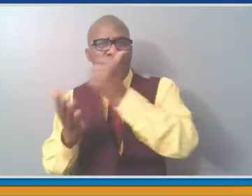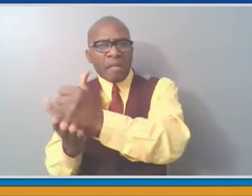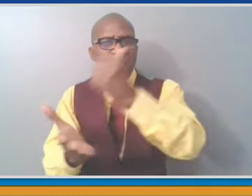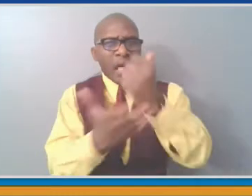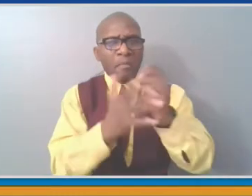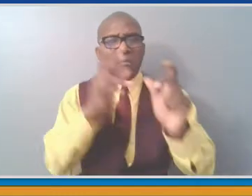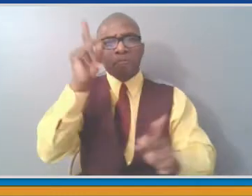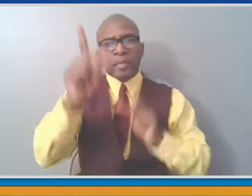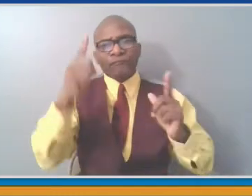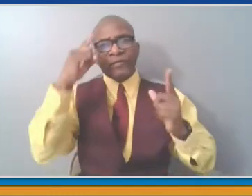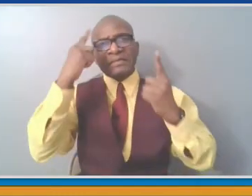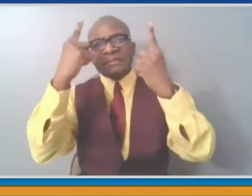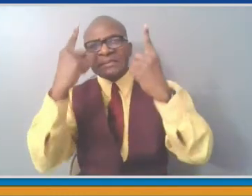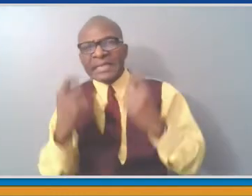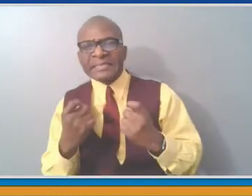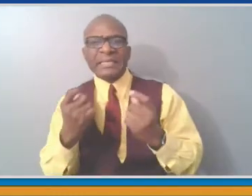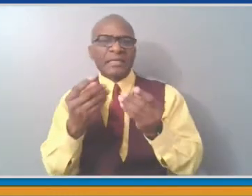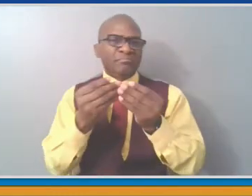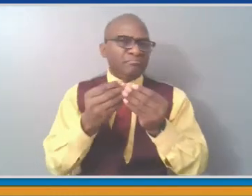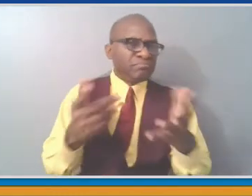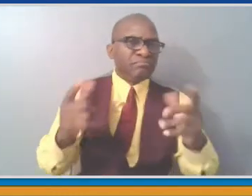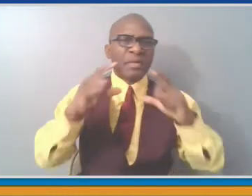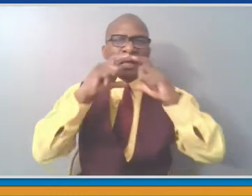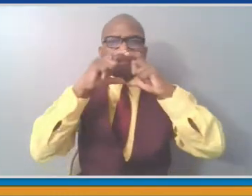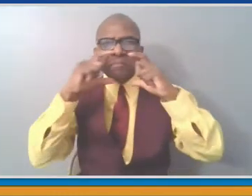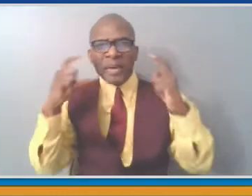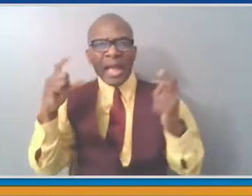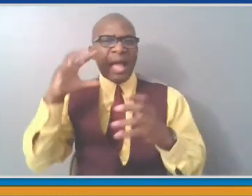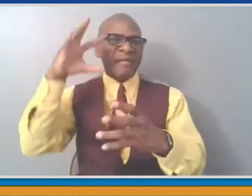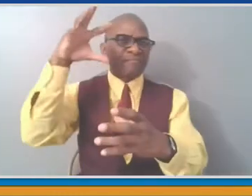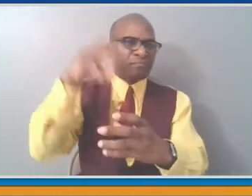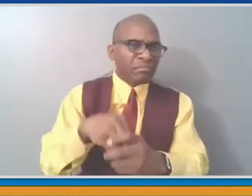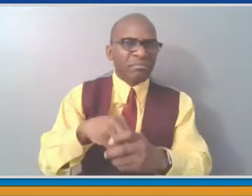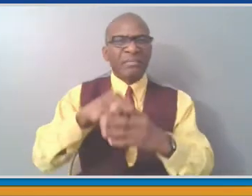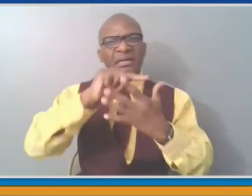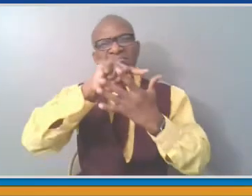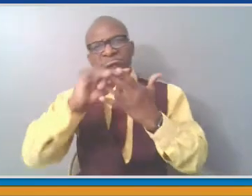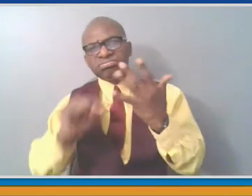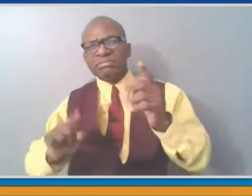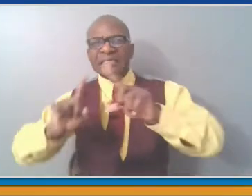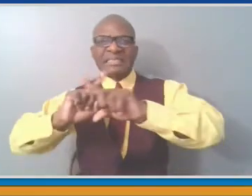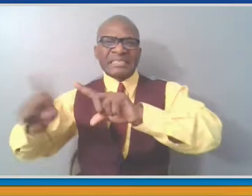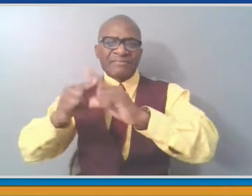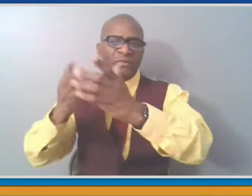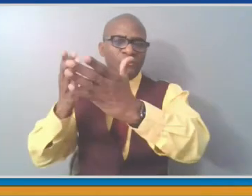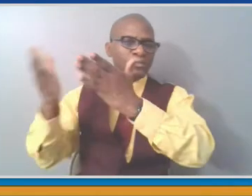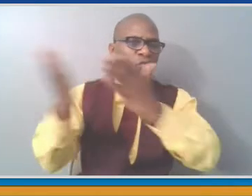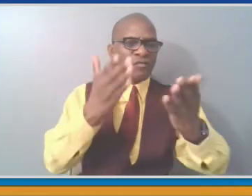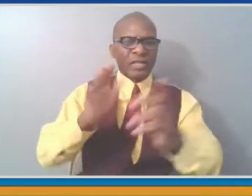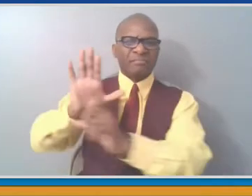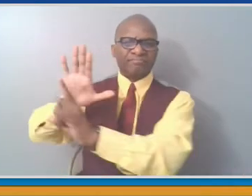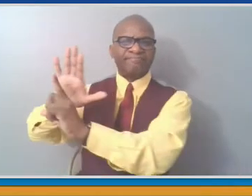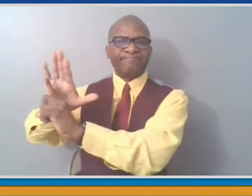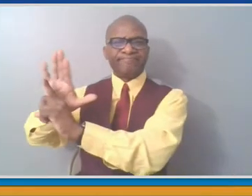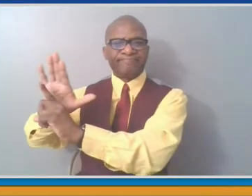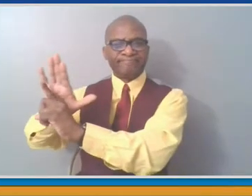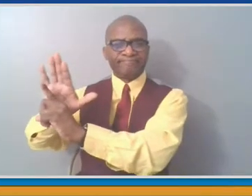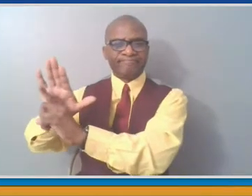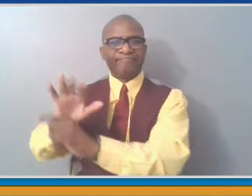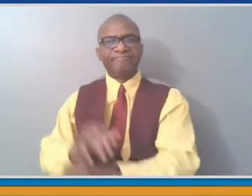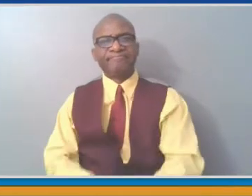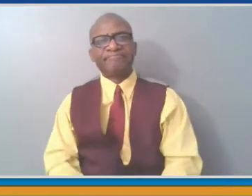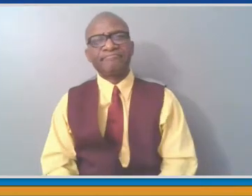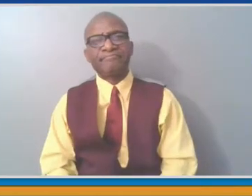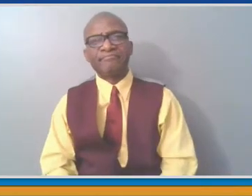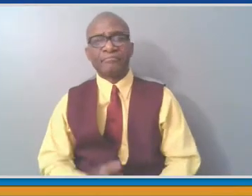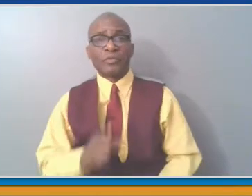The state's involved in that. State's also involved in one that was done over at Hope Community Services a few weeks ago. So the effort's being made to try to deal with